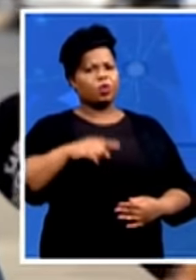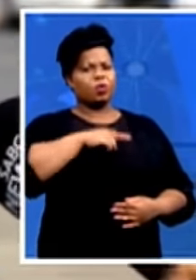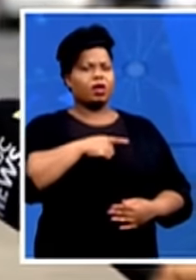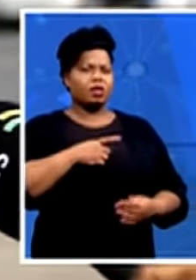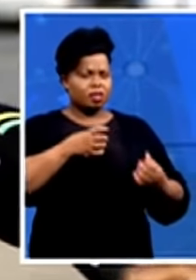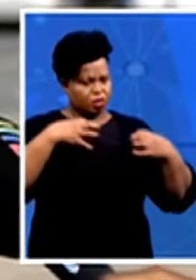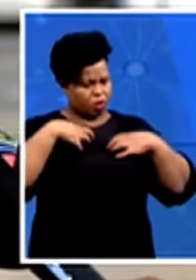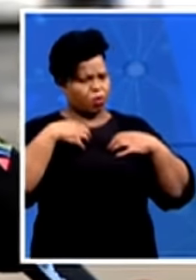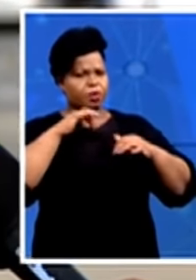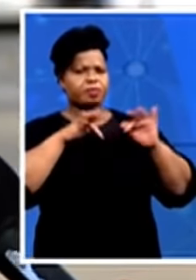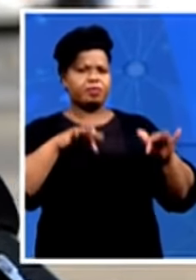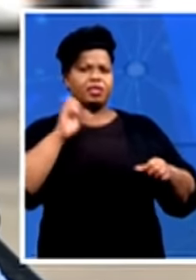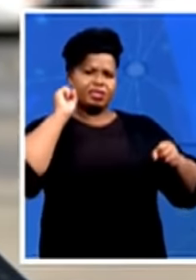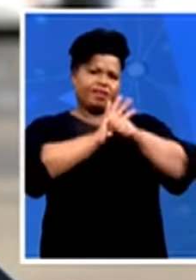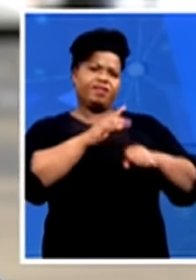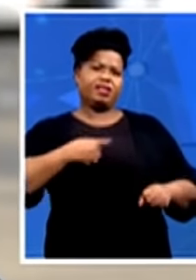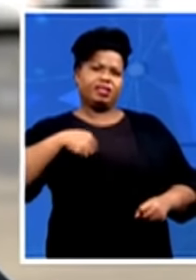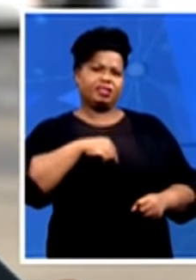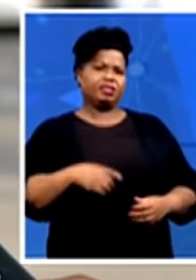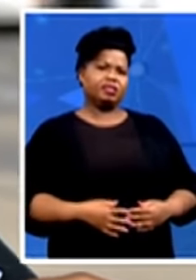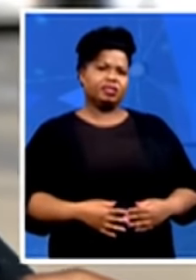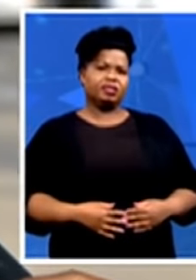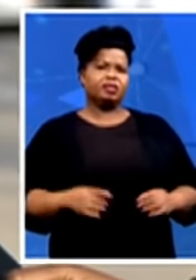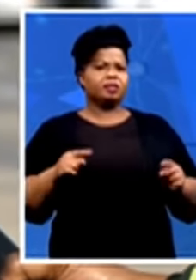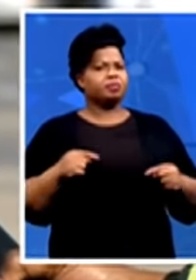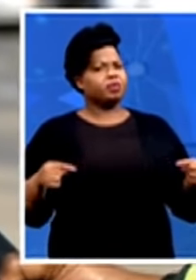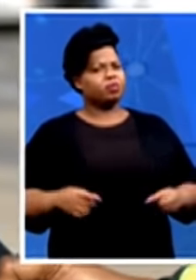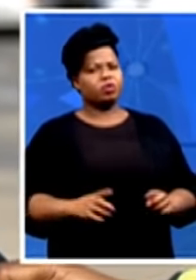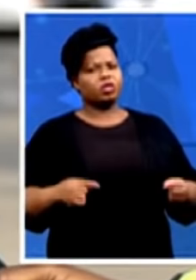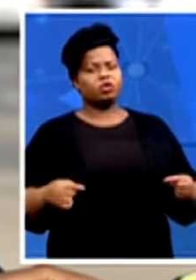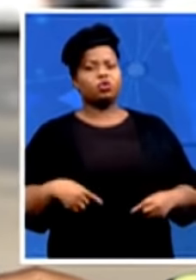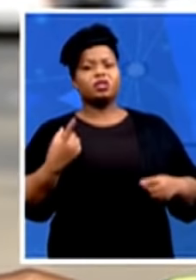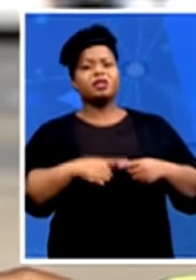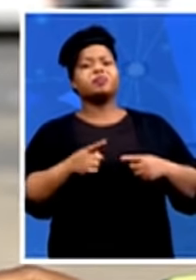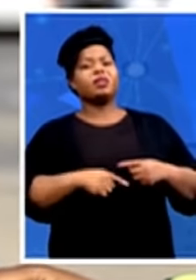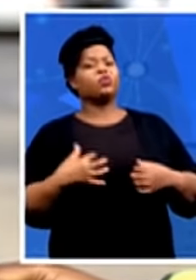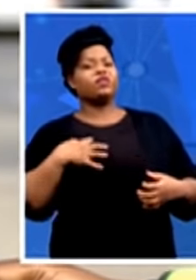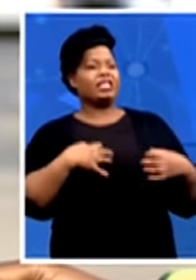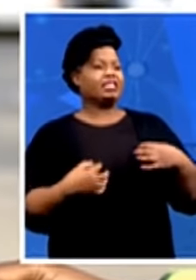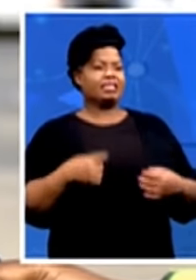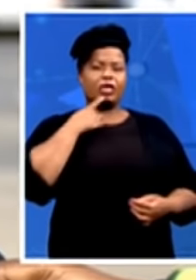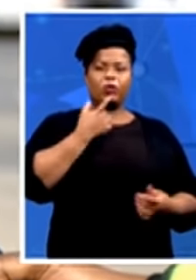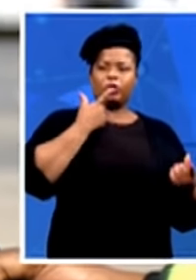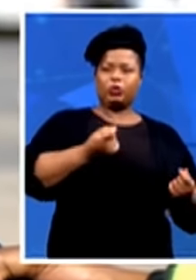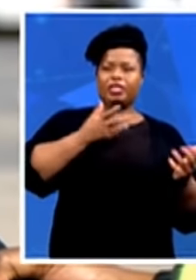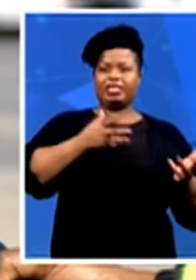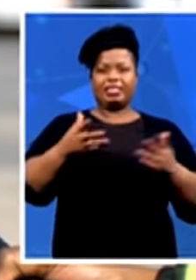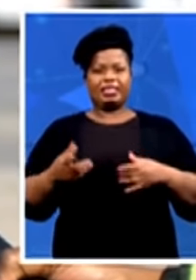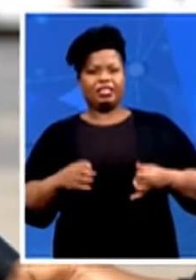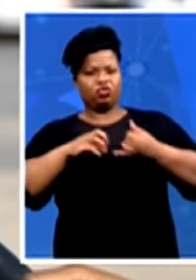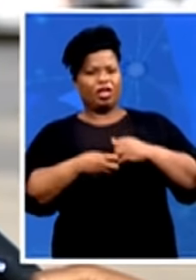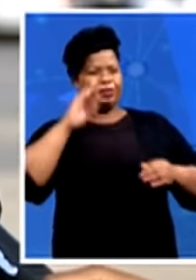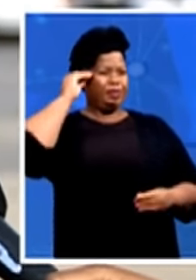People mustn't play with feelings to say a word and try to make things a colorful thing. It doesn't make sense. Business is business.